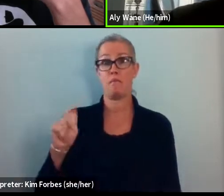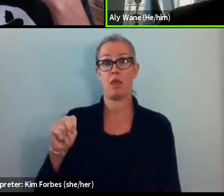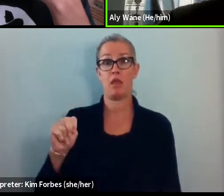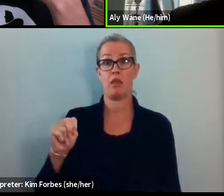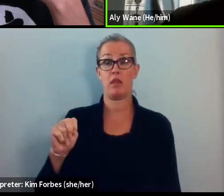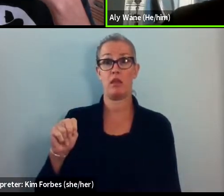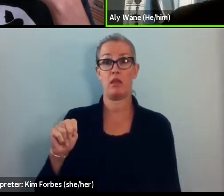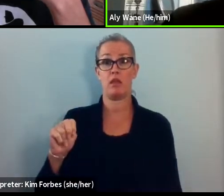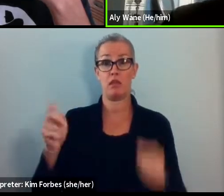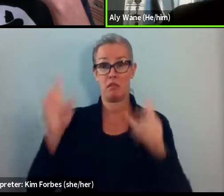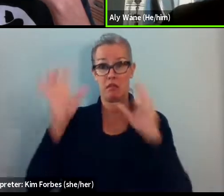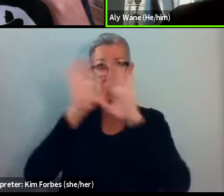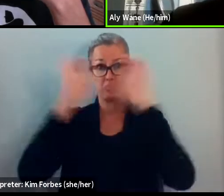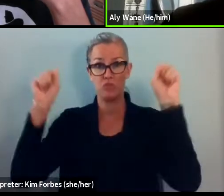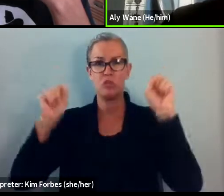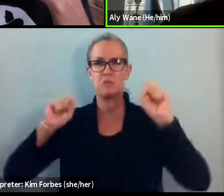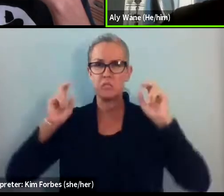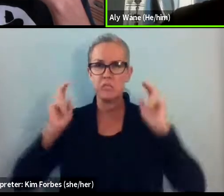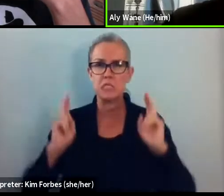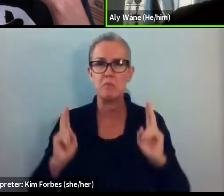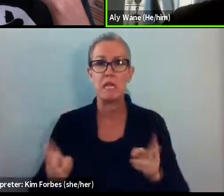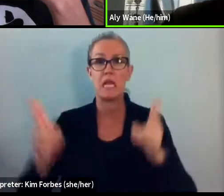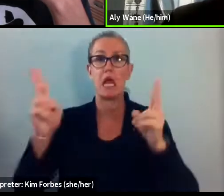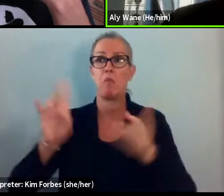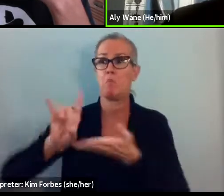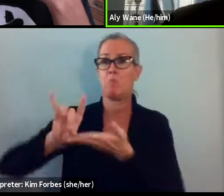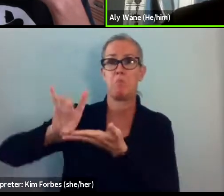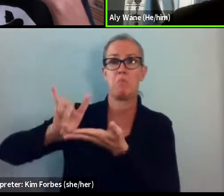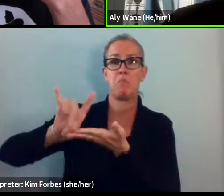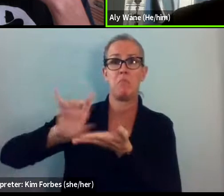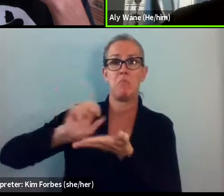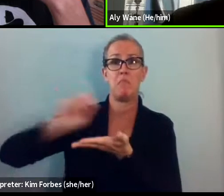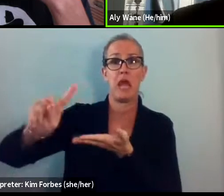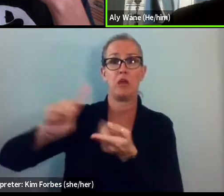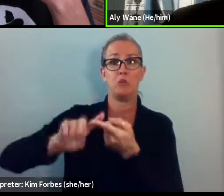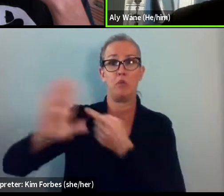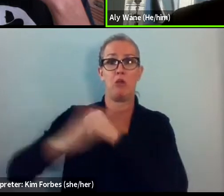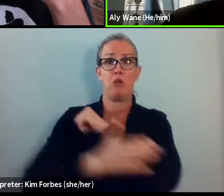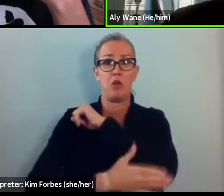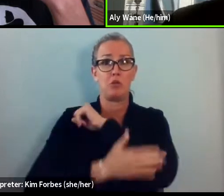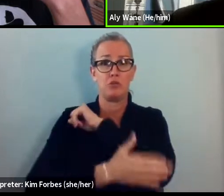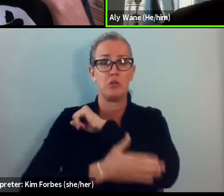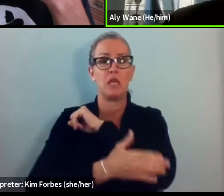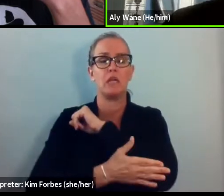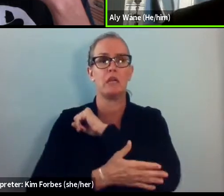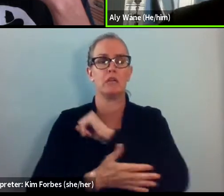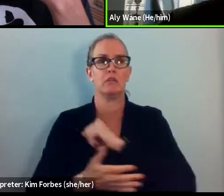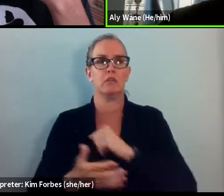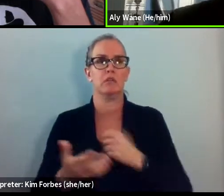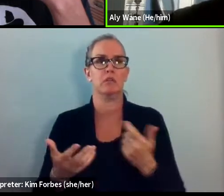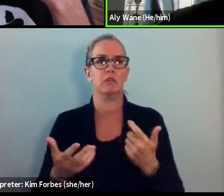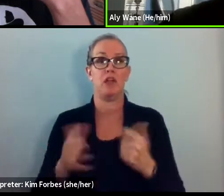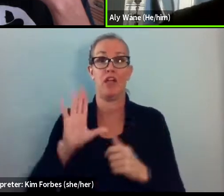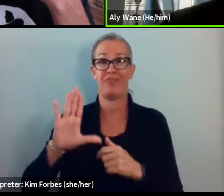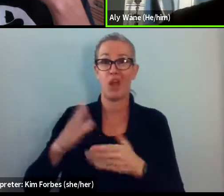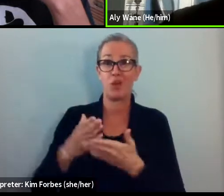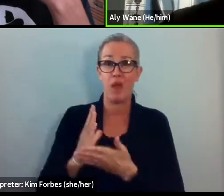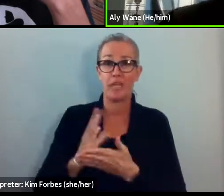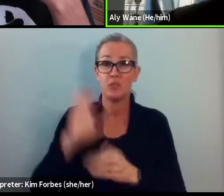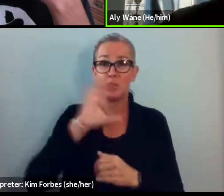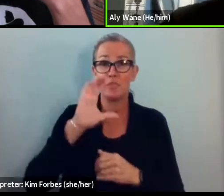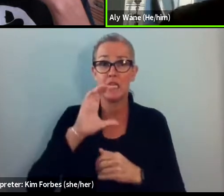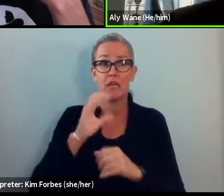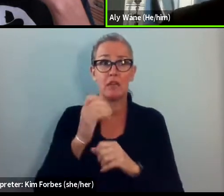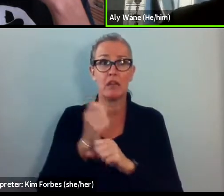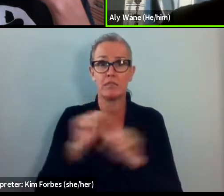deportation of these folks is literally breaking their rights to seek asylum